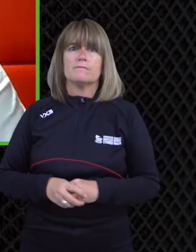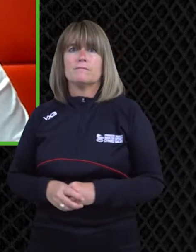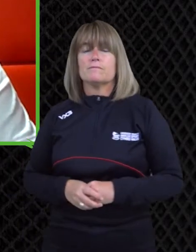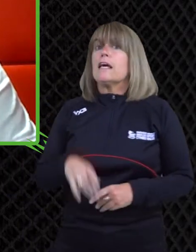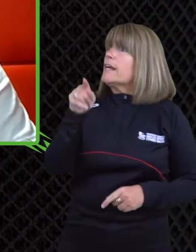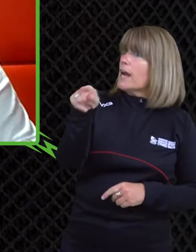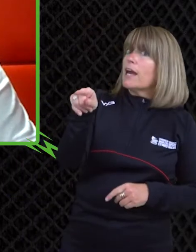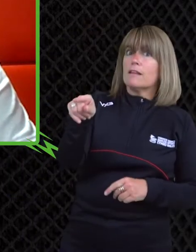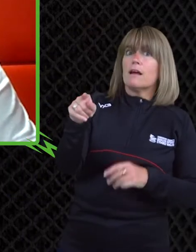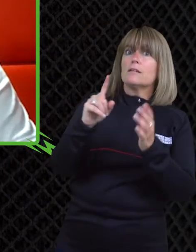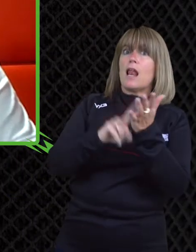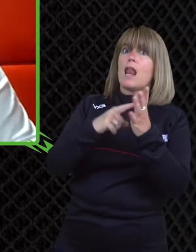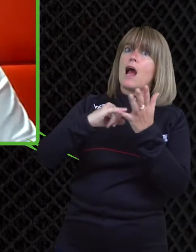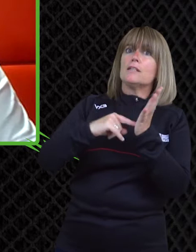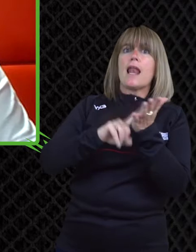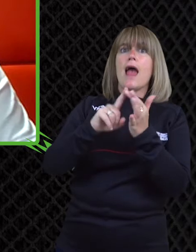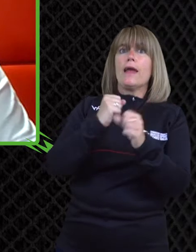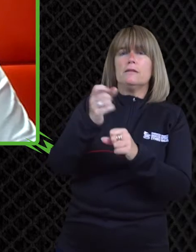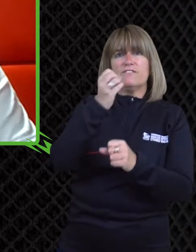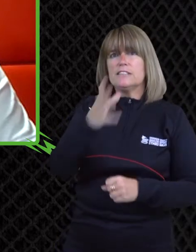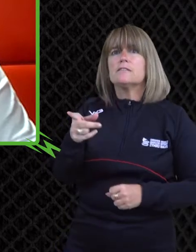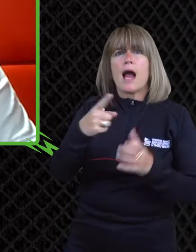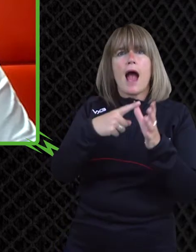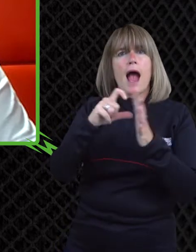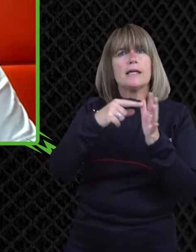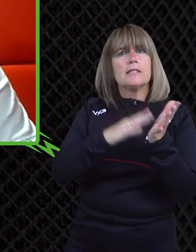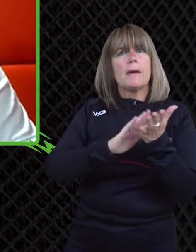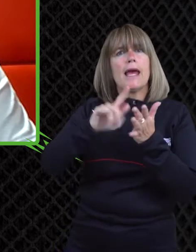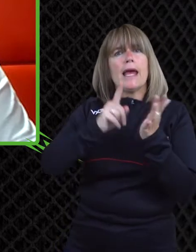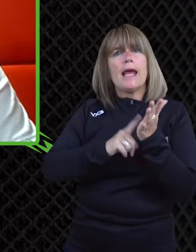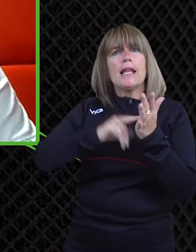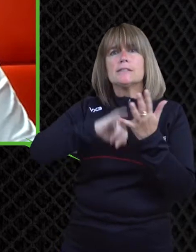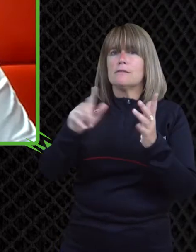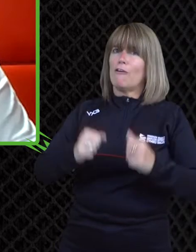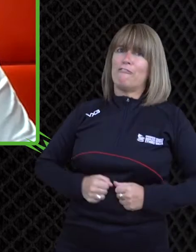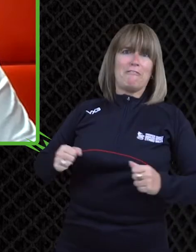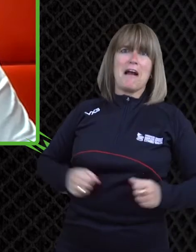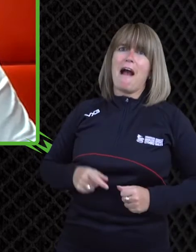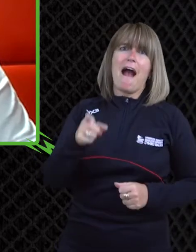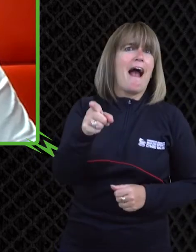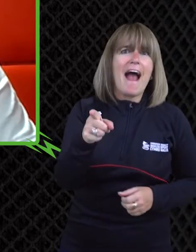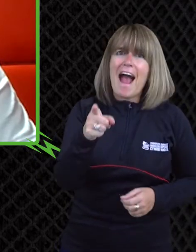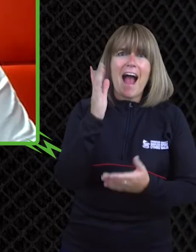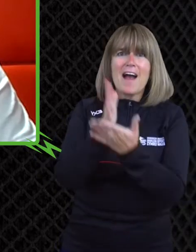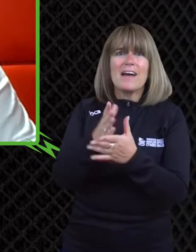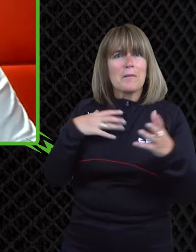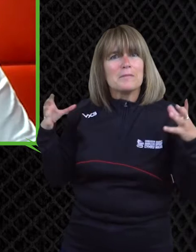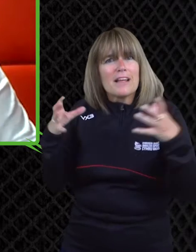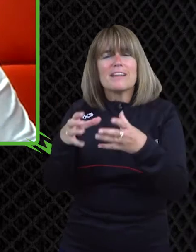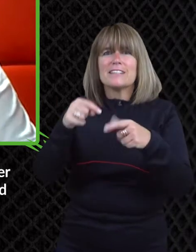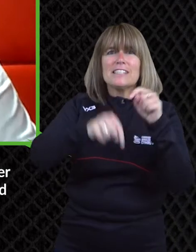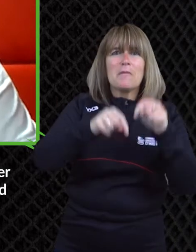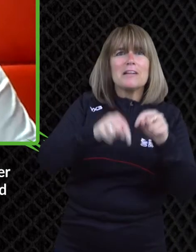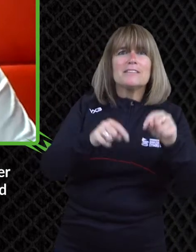think yeah the shows like the last leg were really kind of um champions for for doing that and breaking that kind of social social barrier isn't it